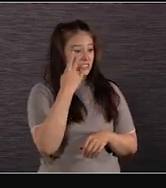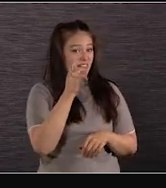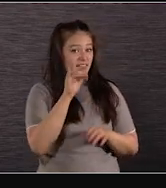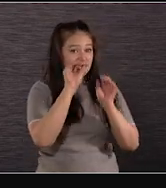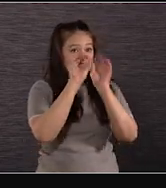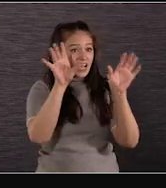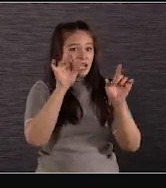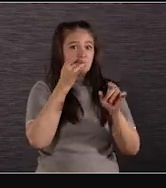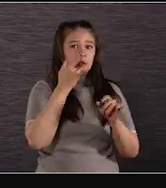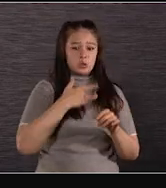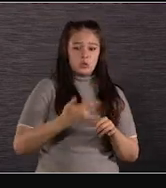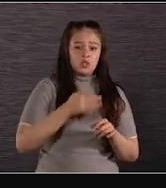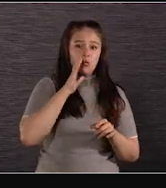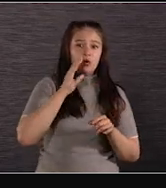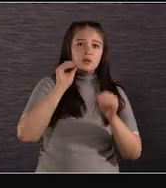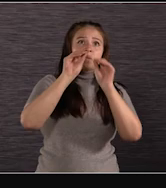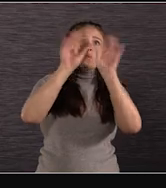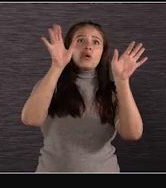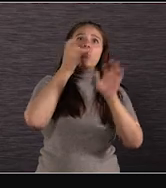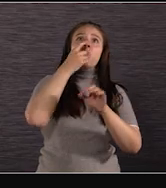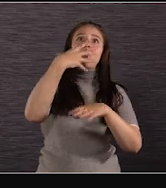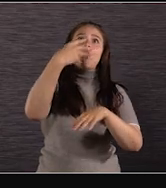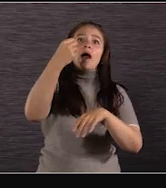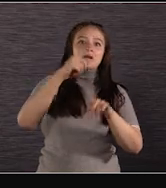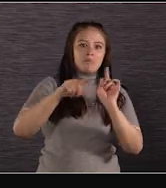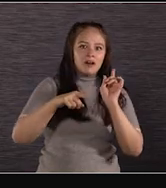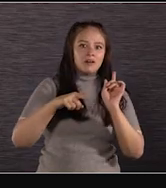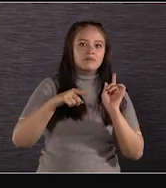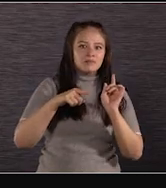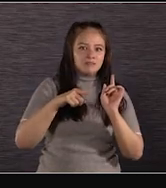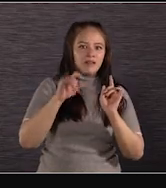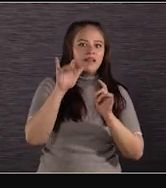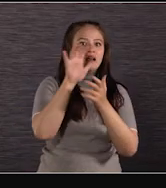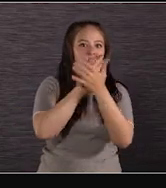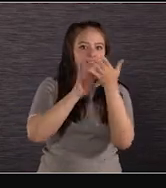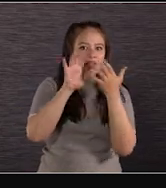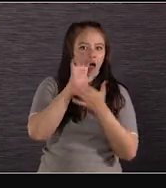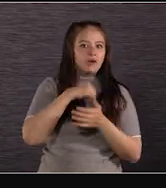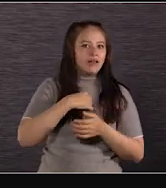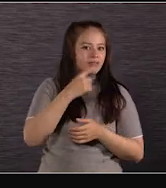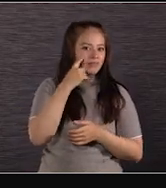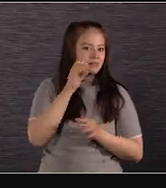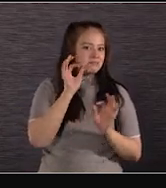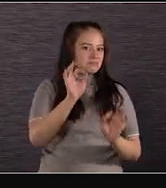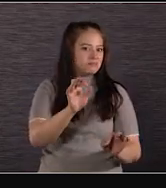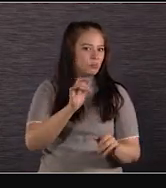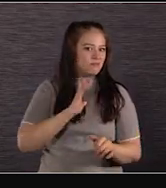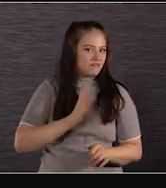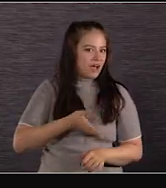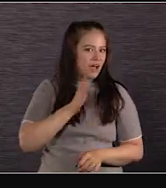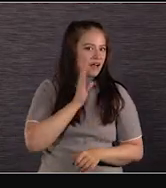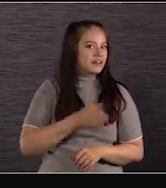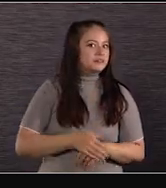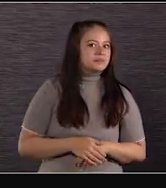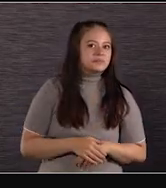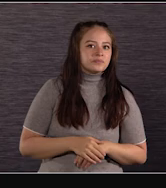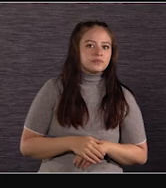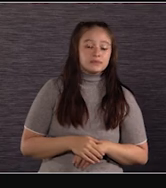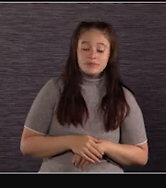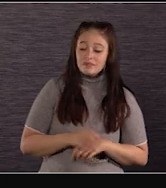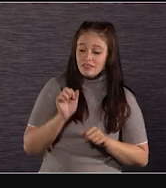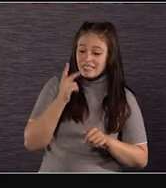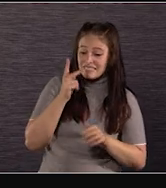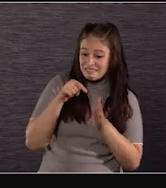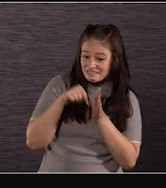would like white out on us. And it's, I think, I think it's going to hang on. That rising mist is beautiful. Well, it's got a much deeper latitude